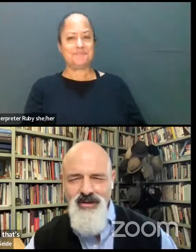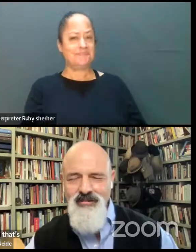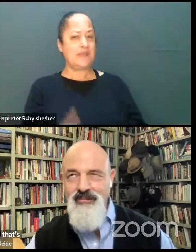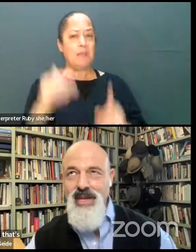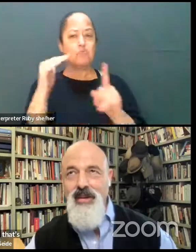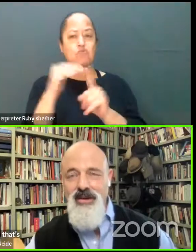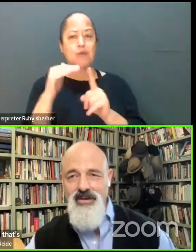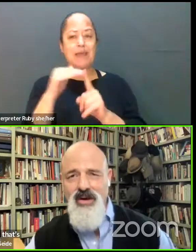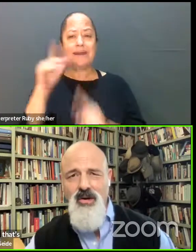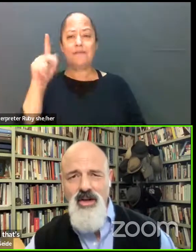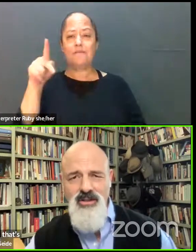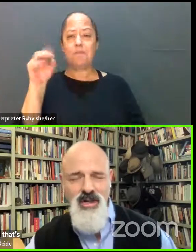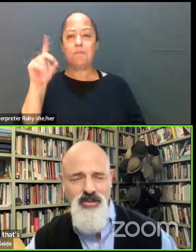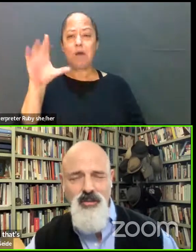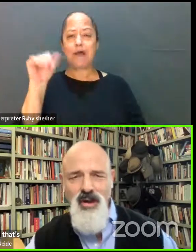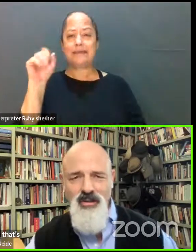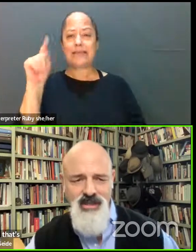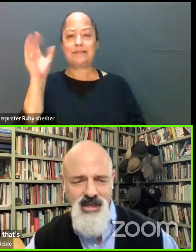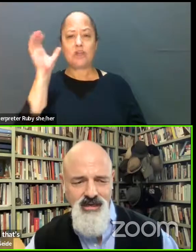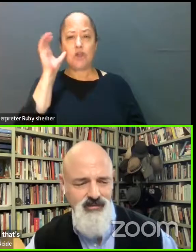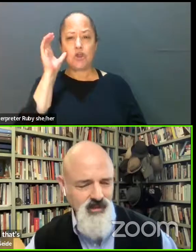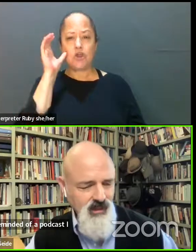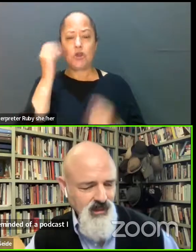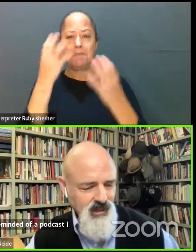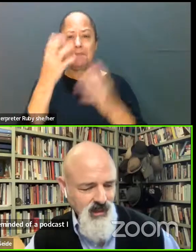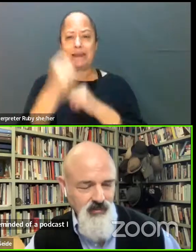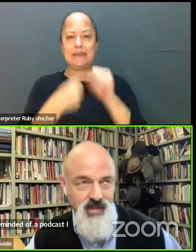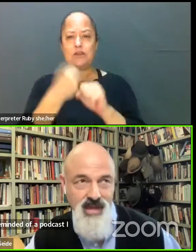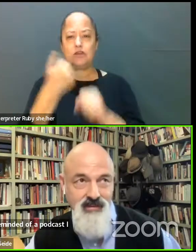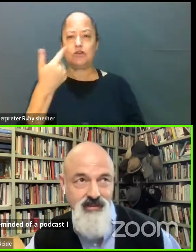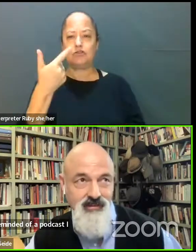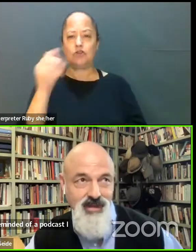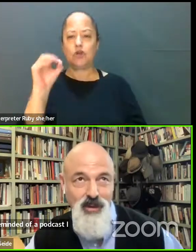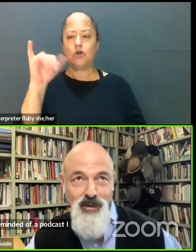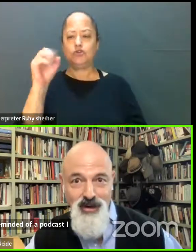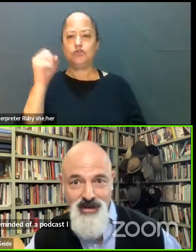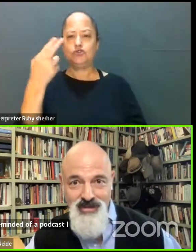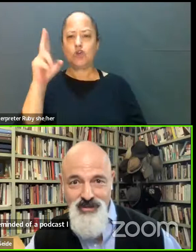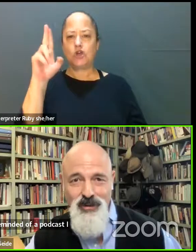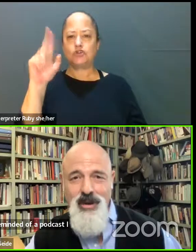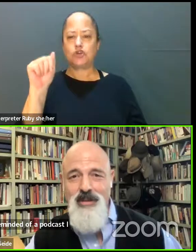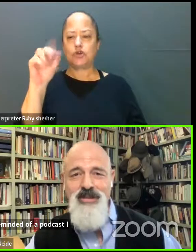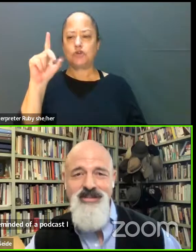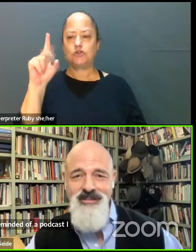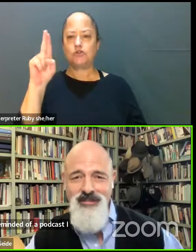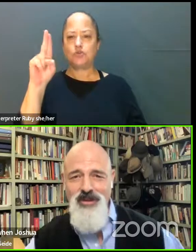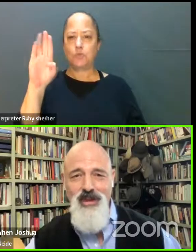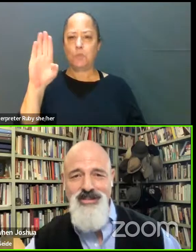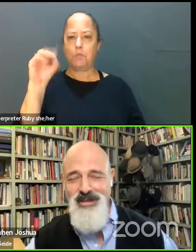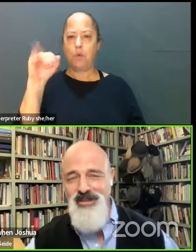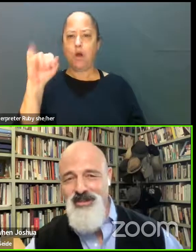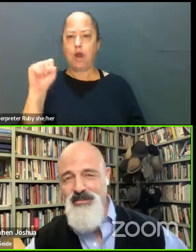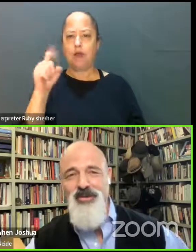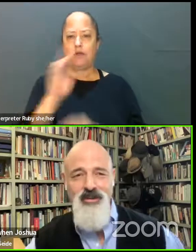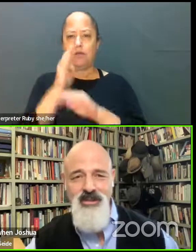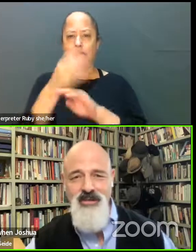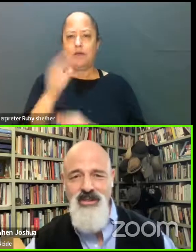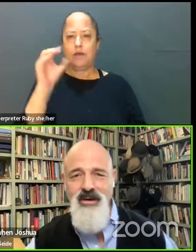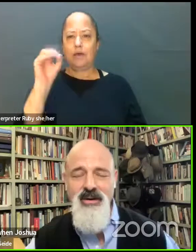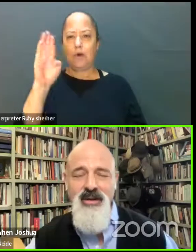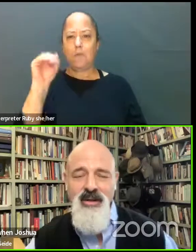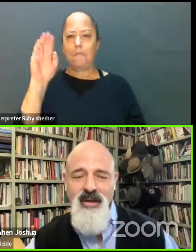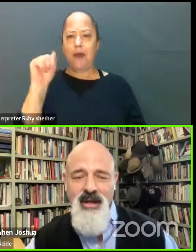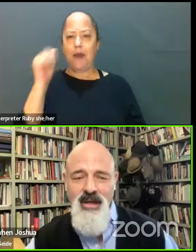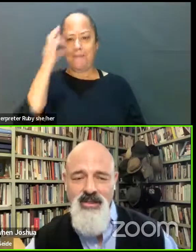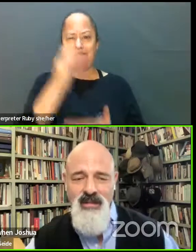I heard many, many years ago when Joshua Dubois, was the head of then community organizer Obama's faith-based initiatives before he was